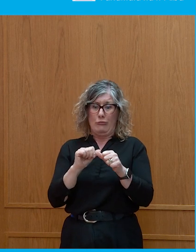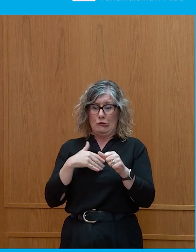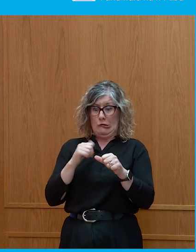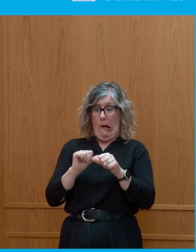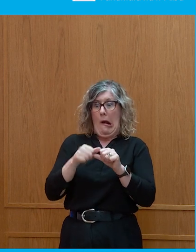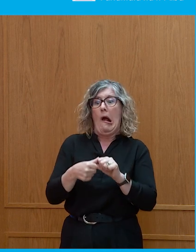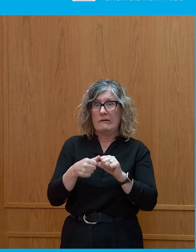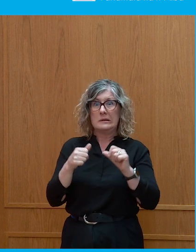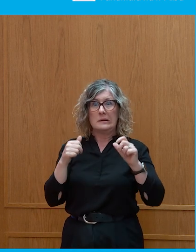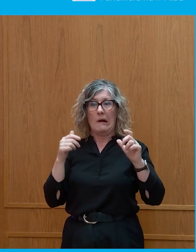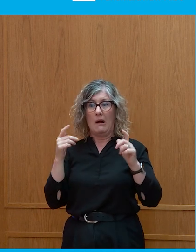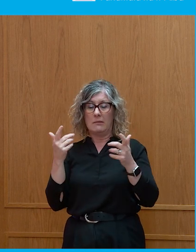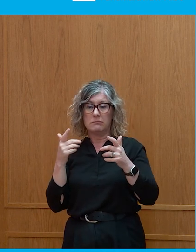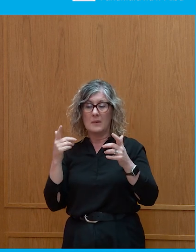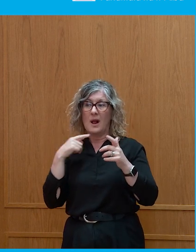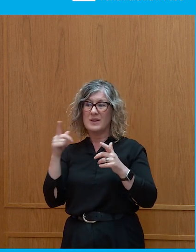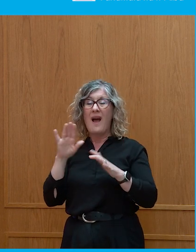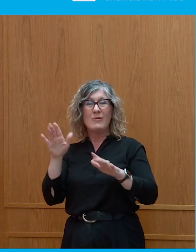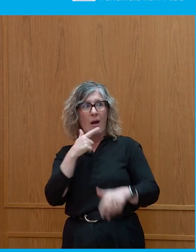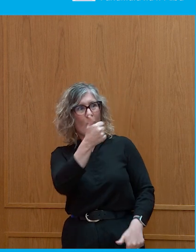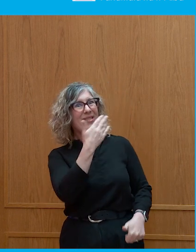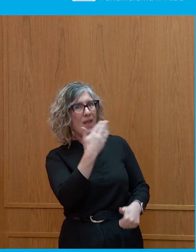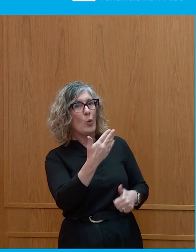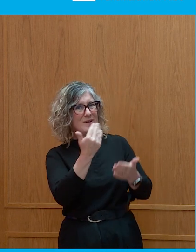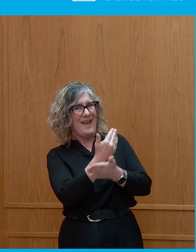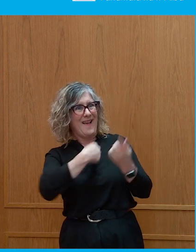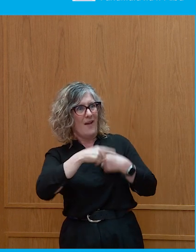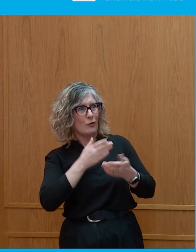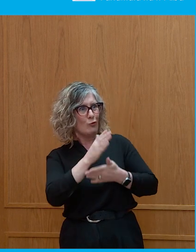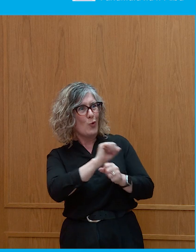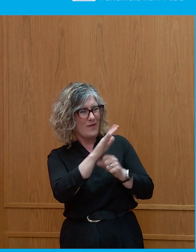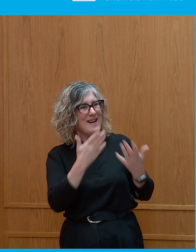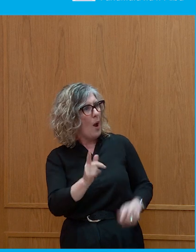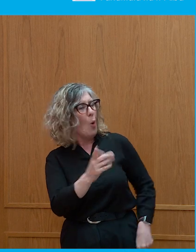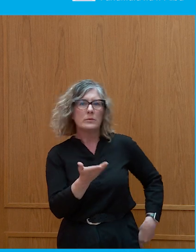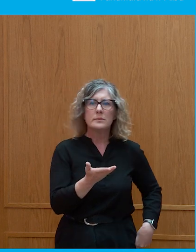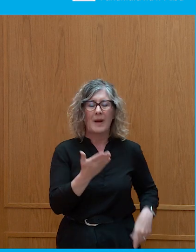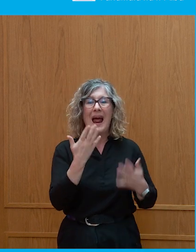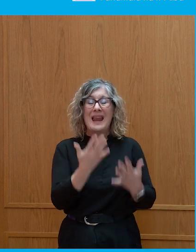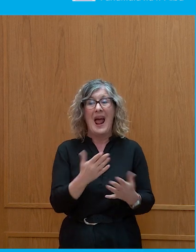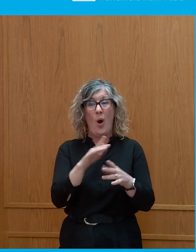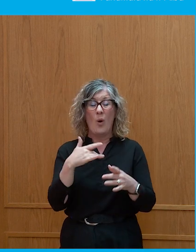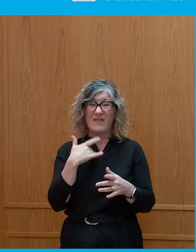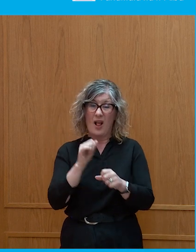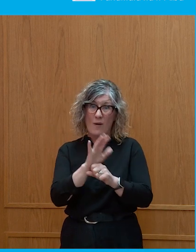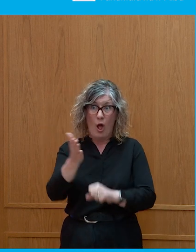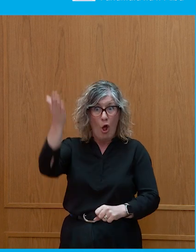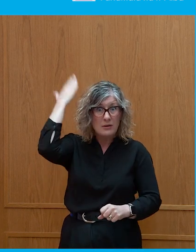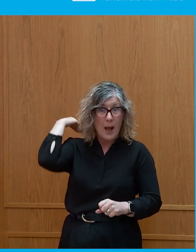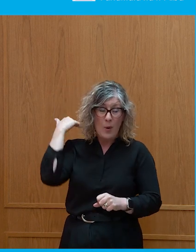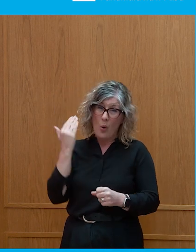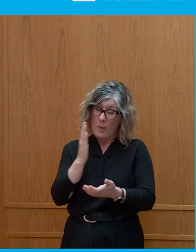yes, thanks for that, as you mentioned. And now that seems like quite a long time ago. And actually, COVID recovery